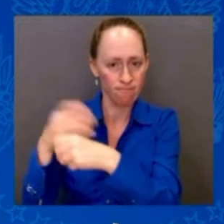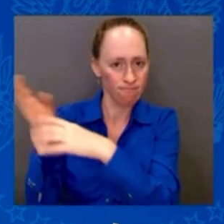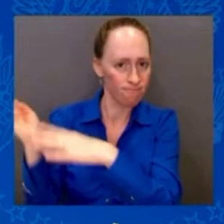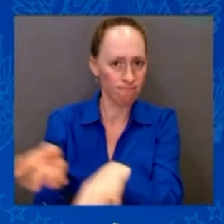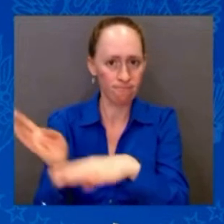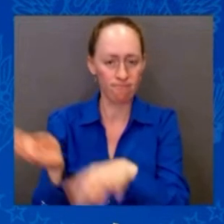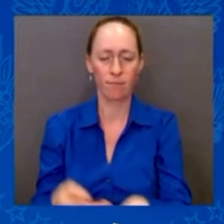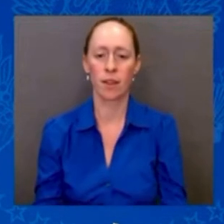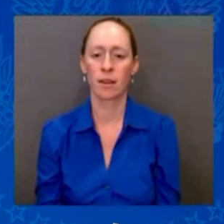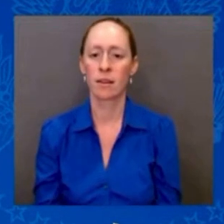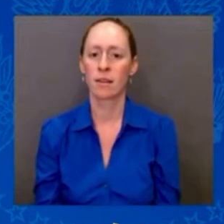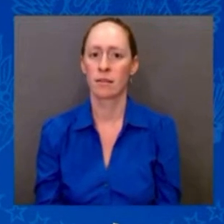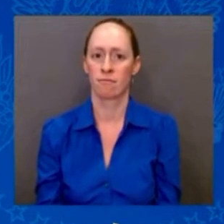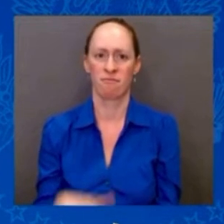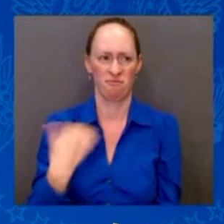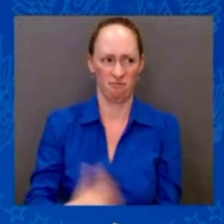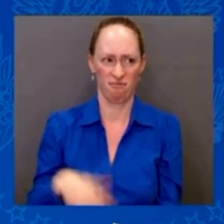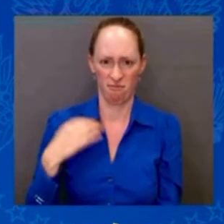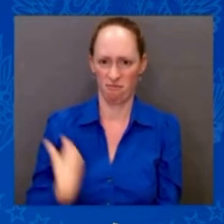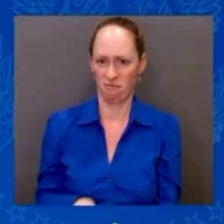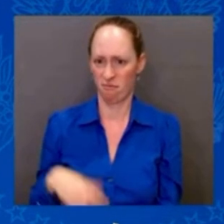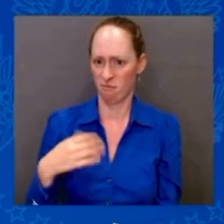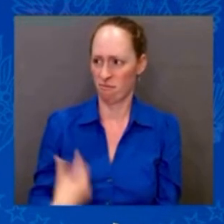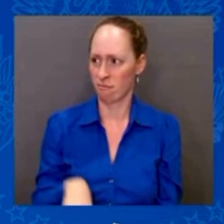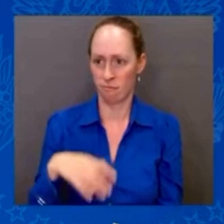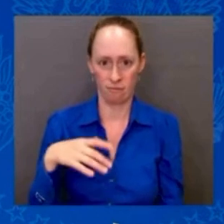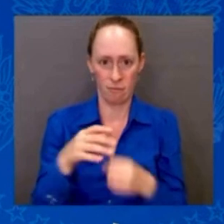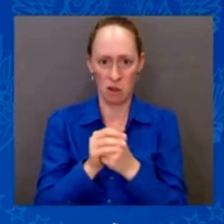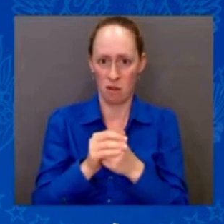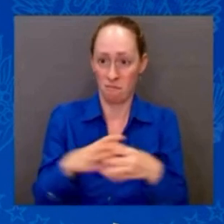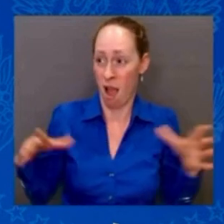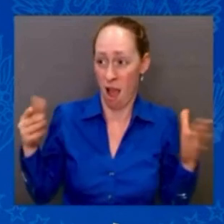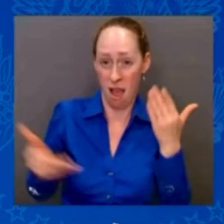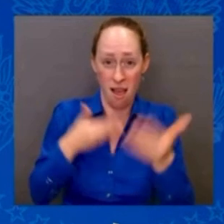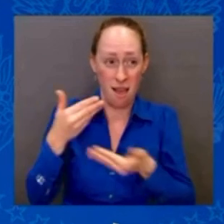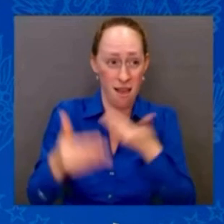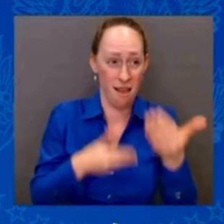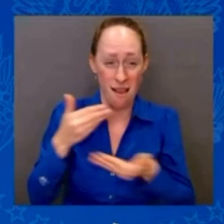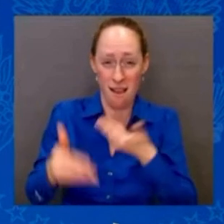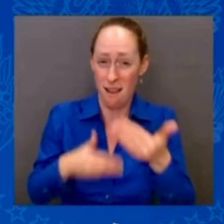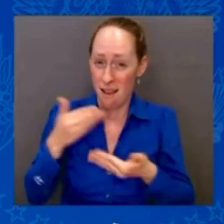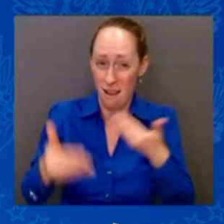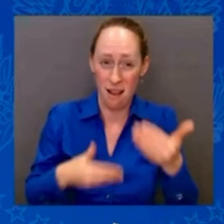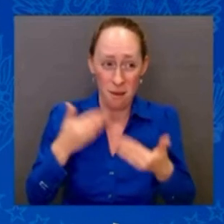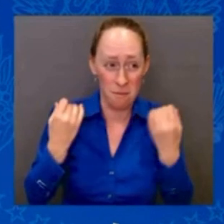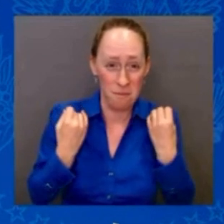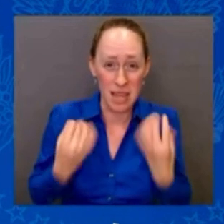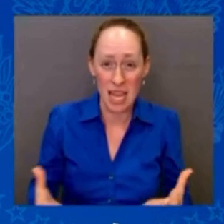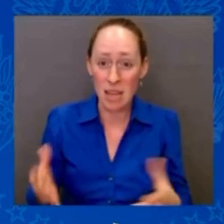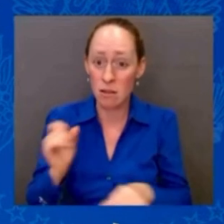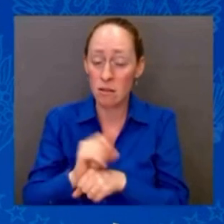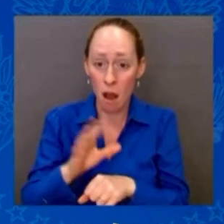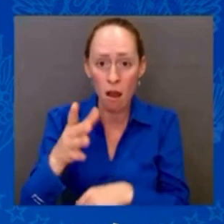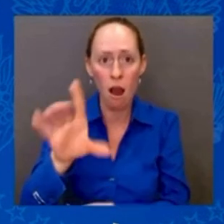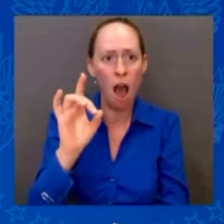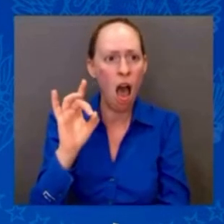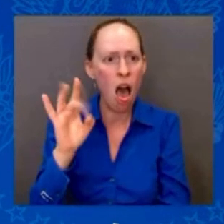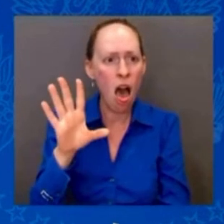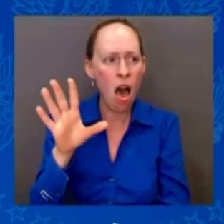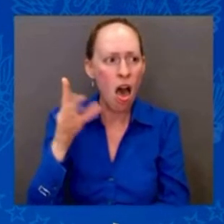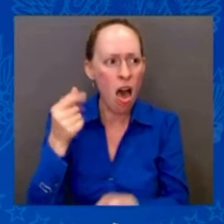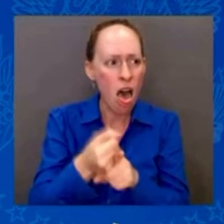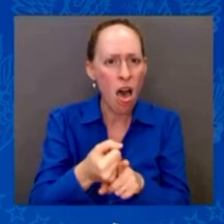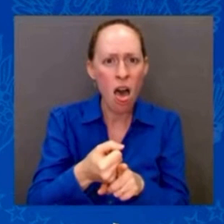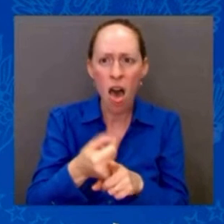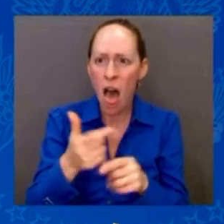nation's history. And it's no accident. I came determined to build an economy, as I said before, from the middle out and the bottom up,